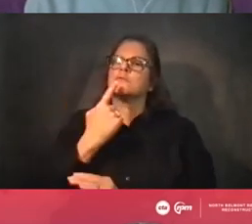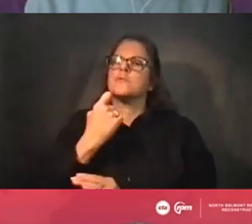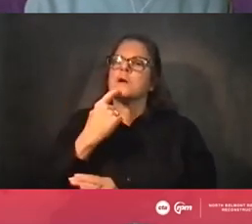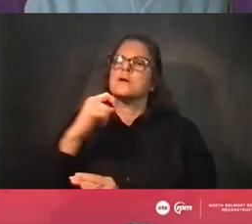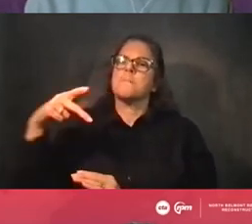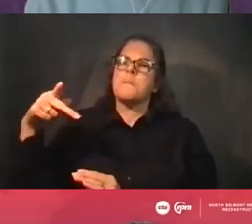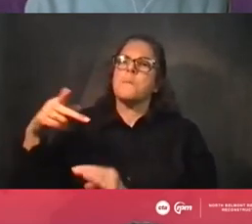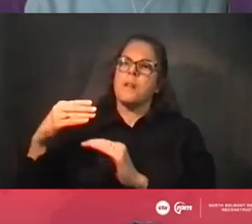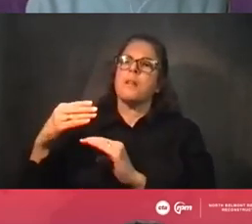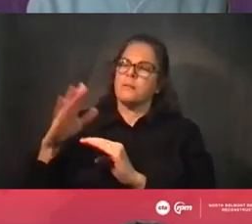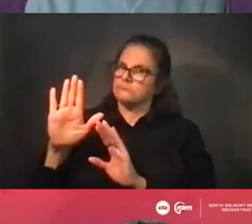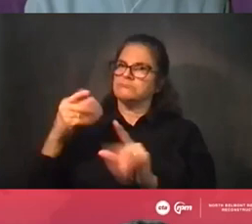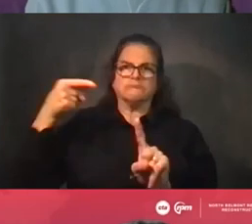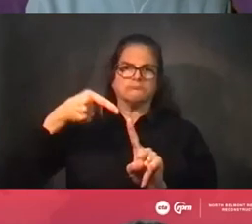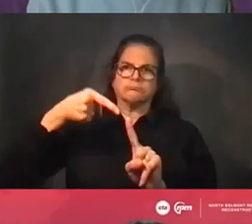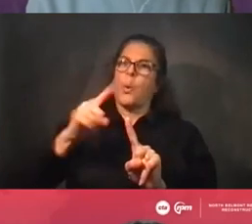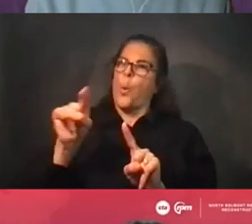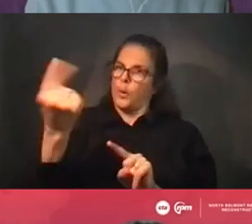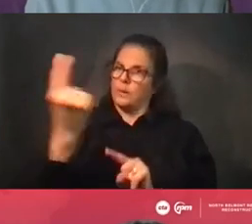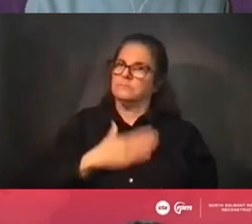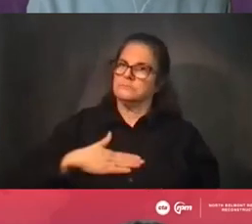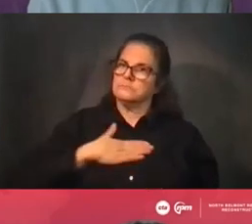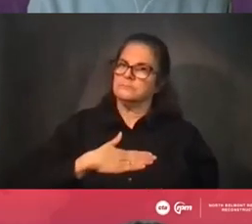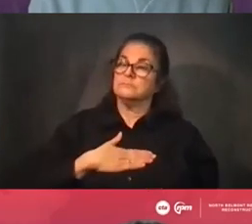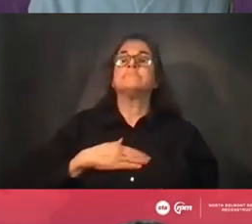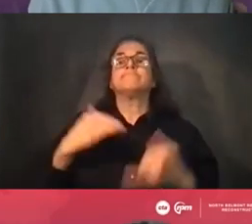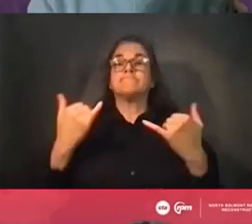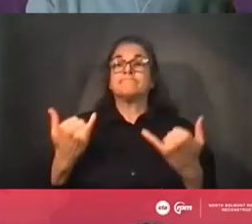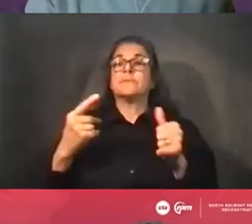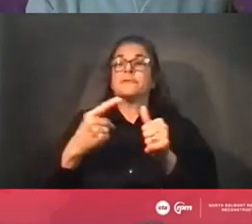ado, I'm going to pass it off to our first presenter, Tammy Chase.